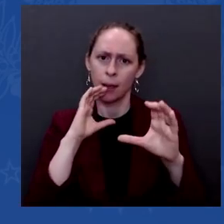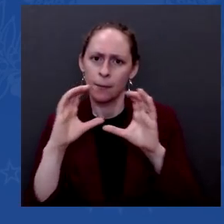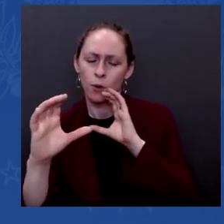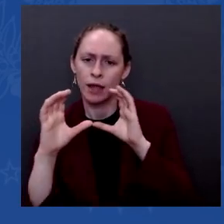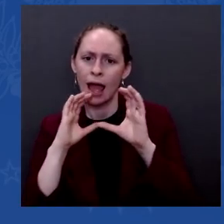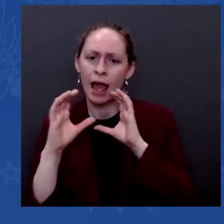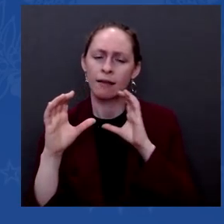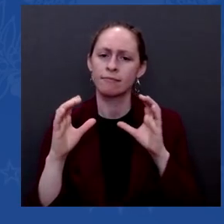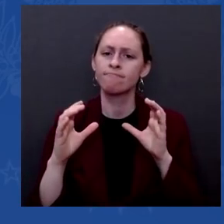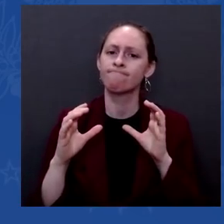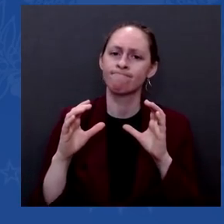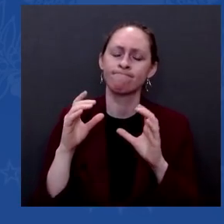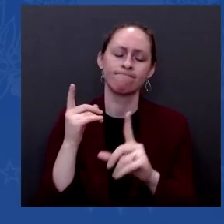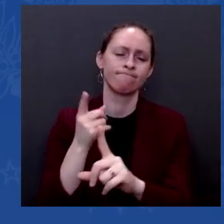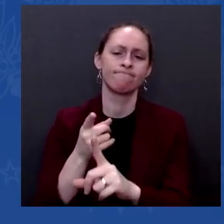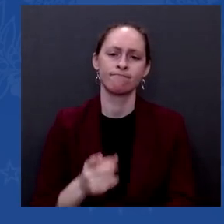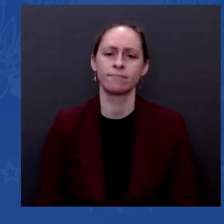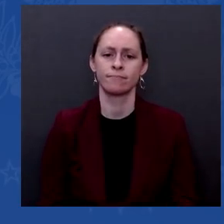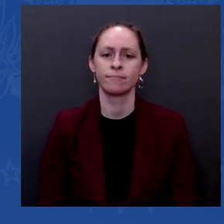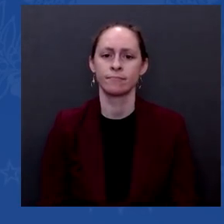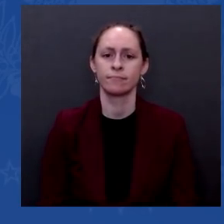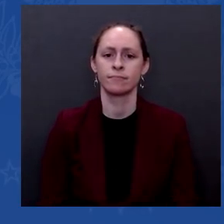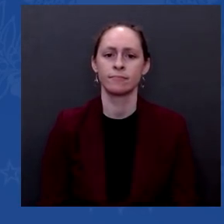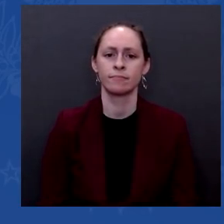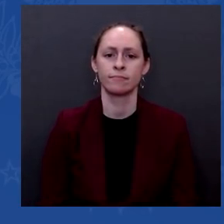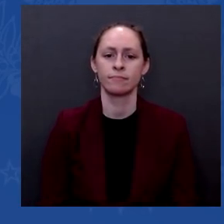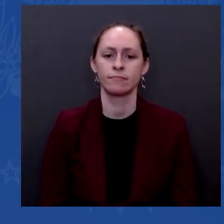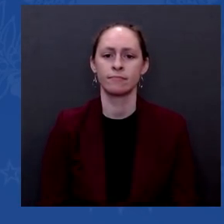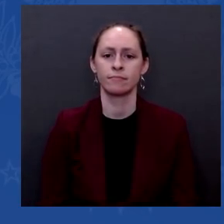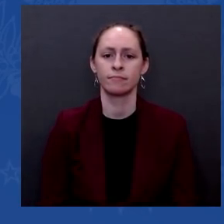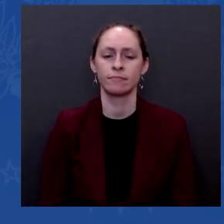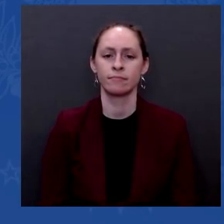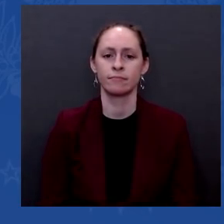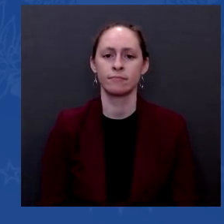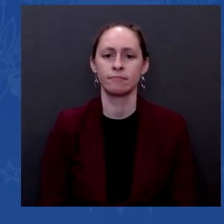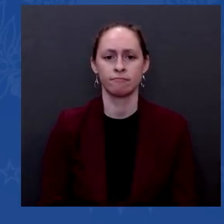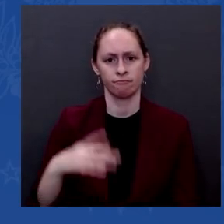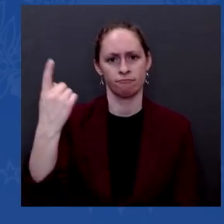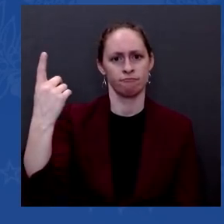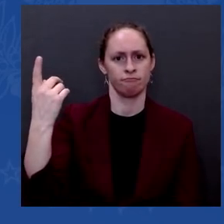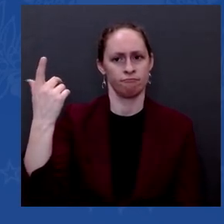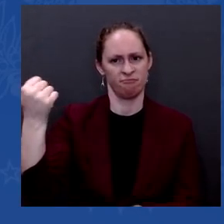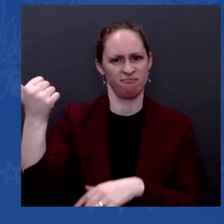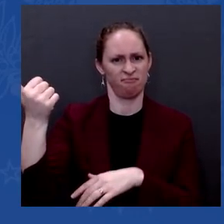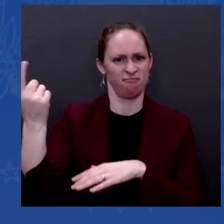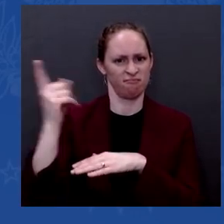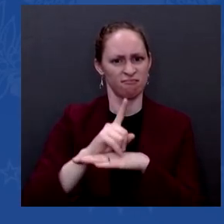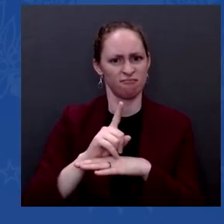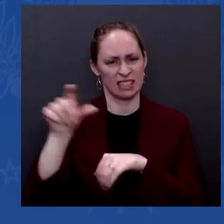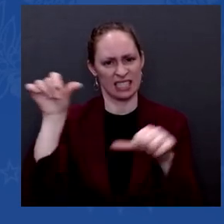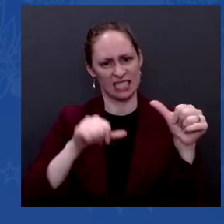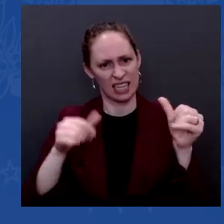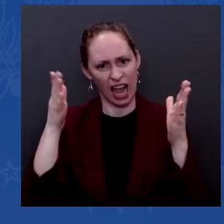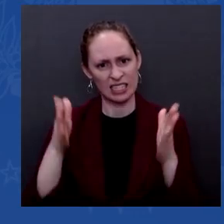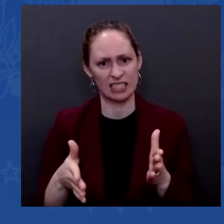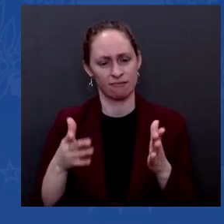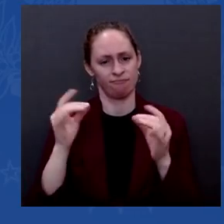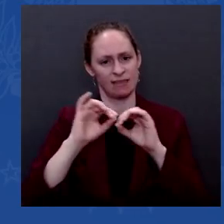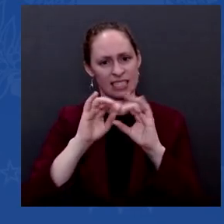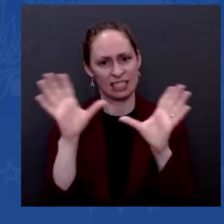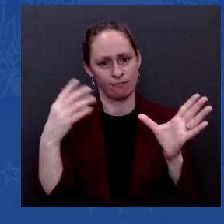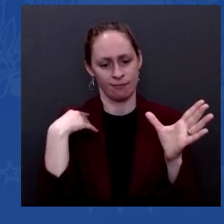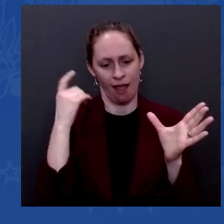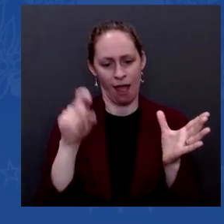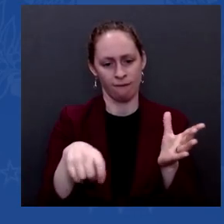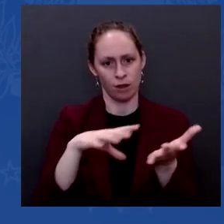and I'm learning. I'm learning how to deal with stating what is the case that we've observed.